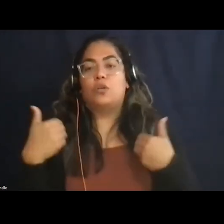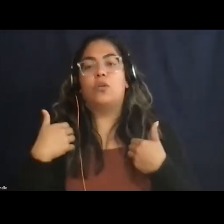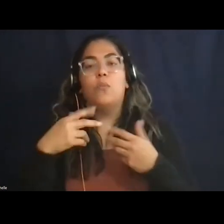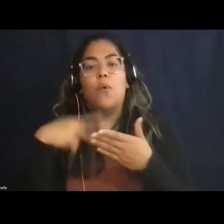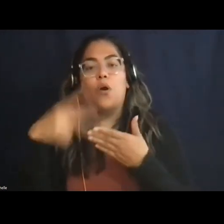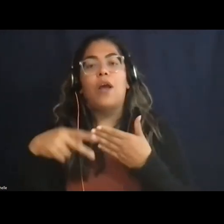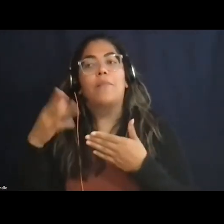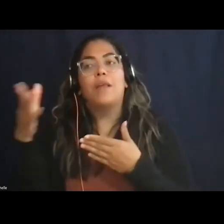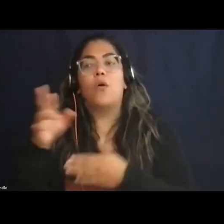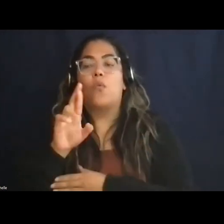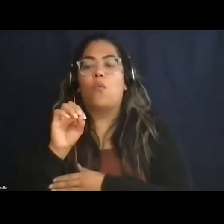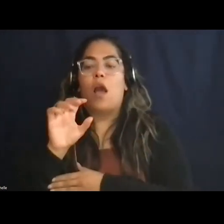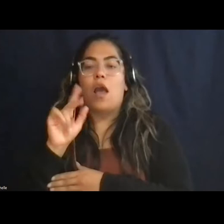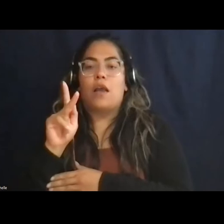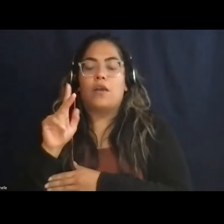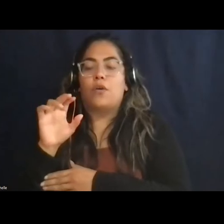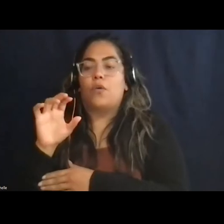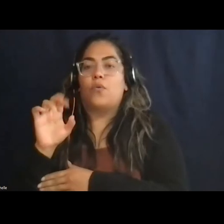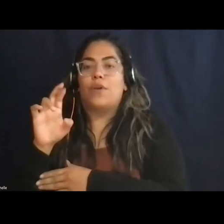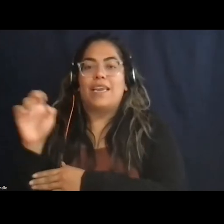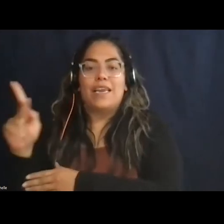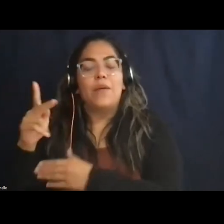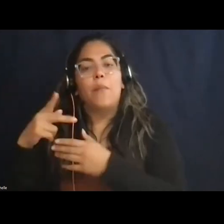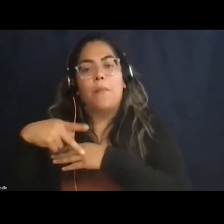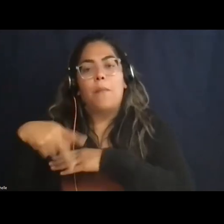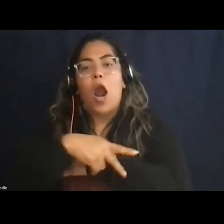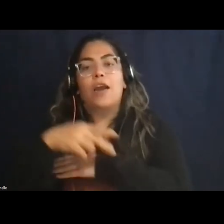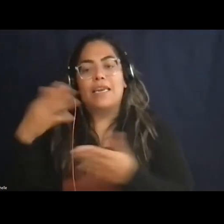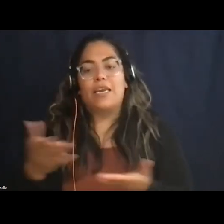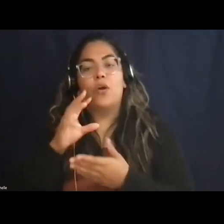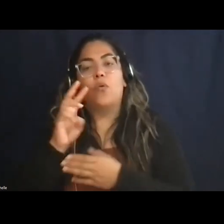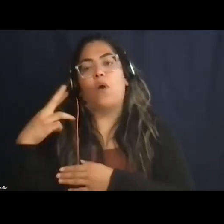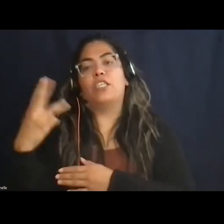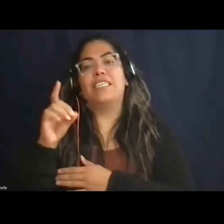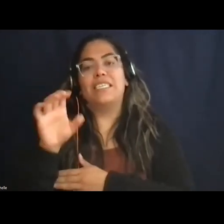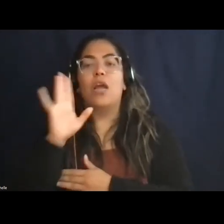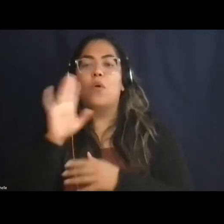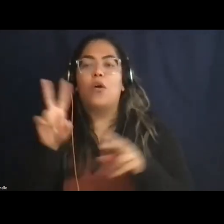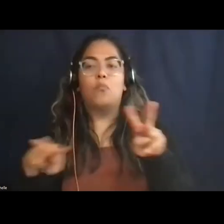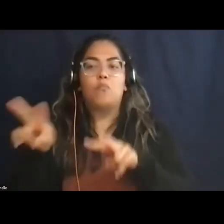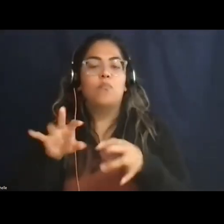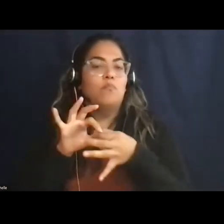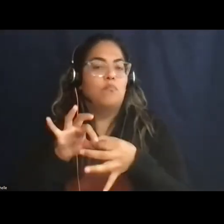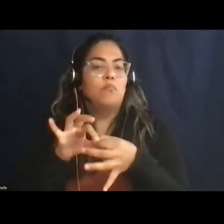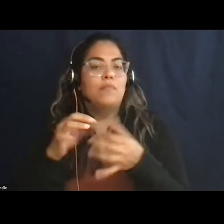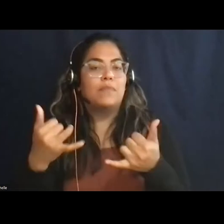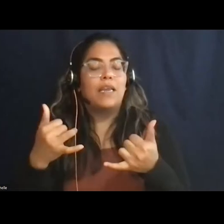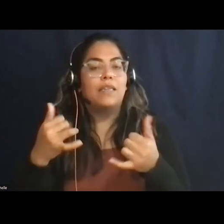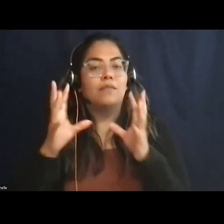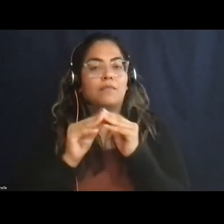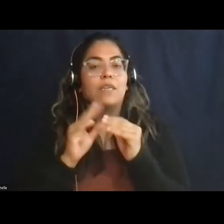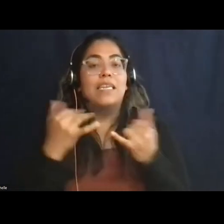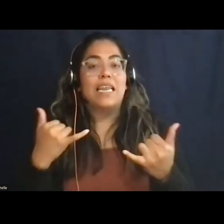Creek Park, an NPS unit here in Washington, D.C., and I'll be moderating today's session. We're here today